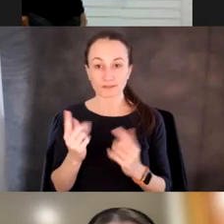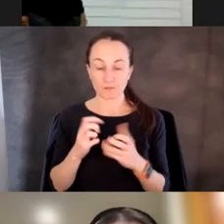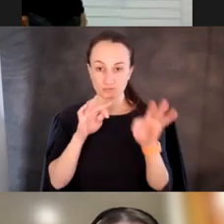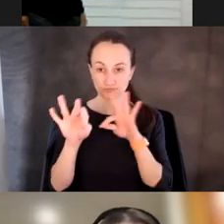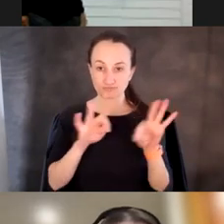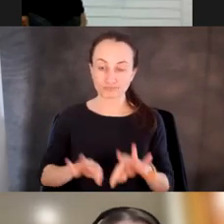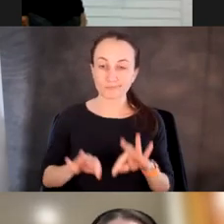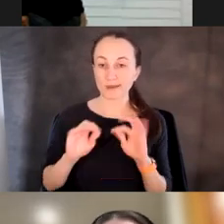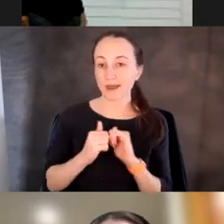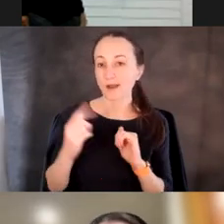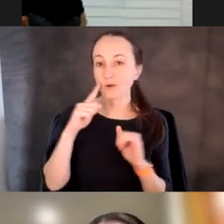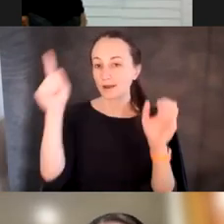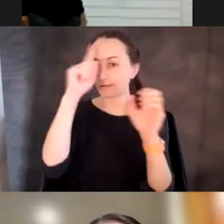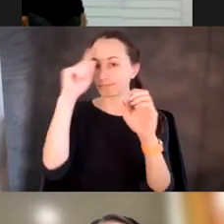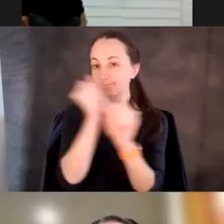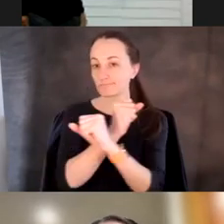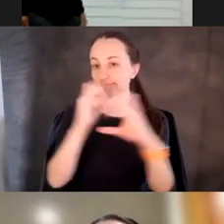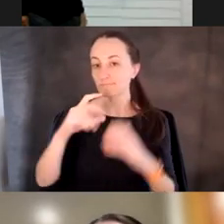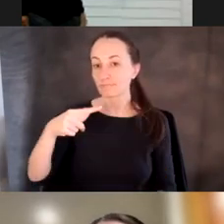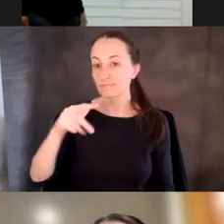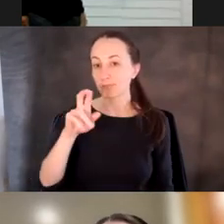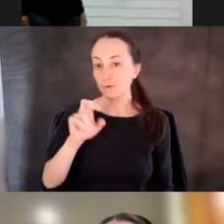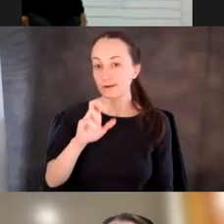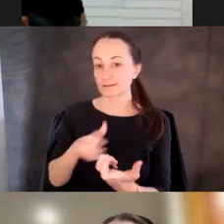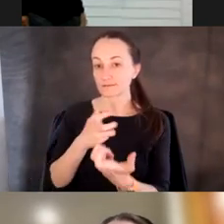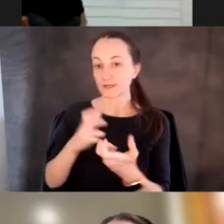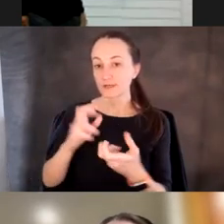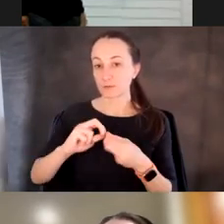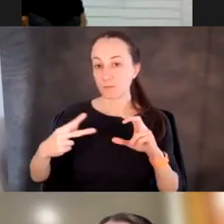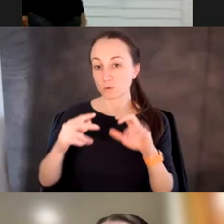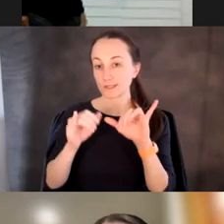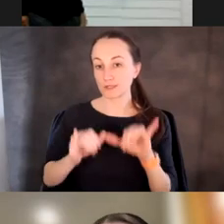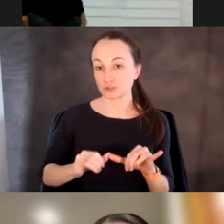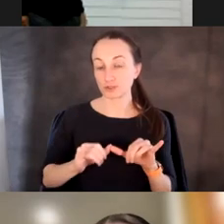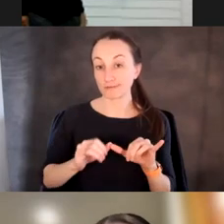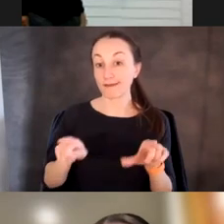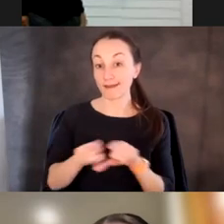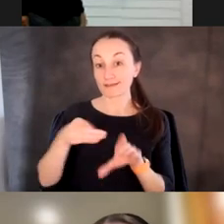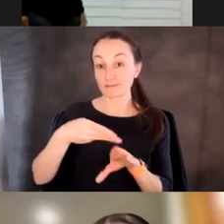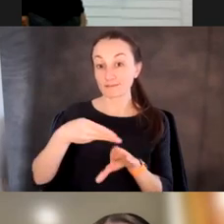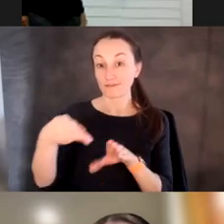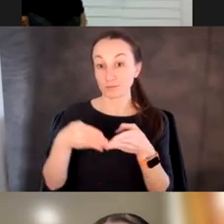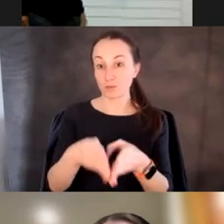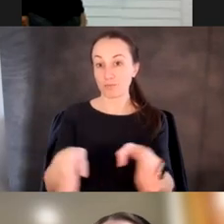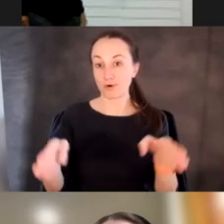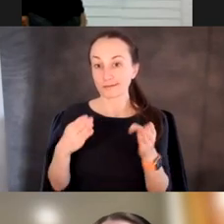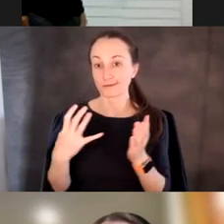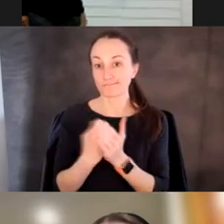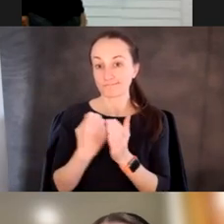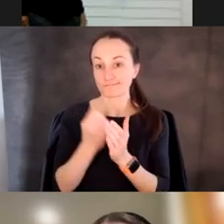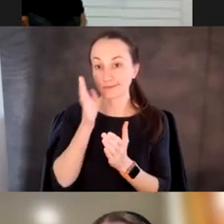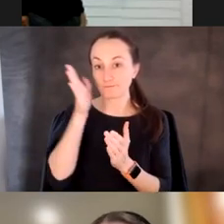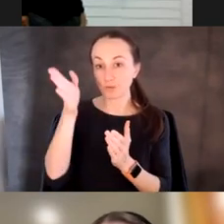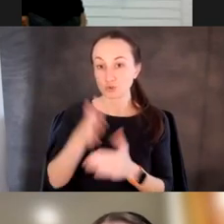Prance, um, sort of fitting into protein engineering as a field more broadly in the future. And I want to